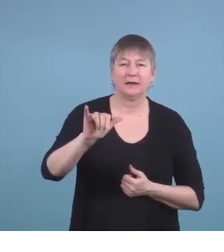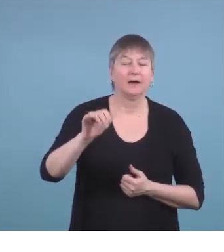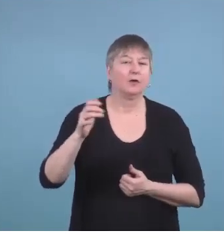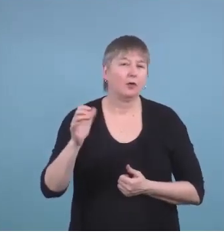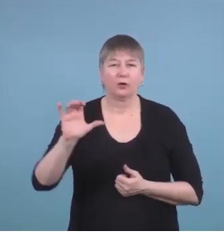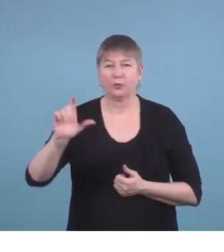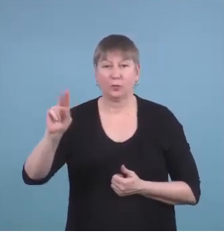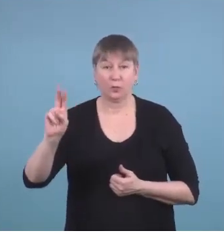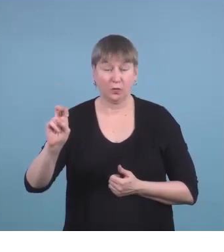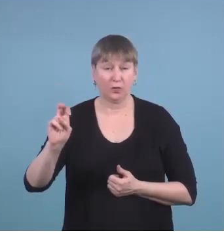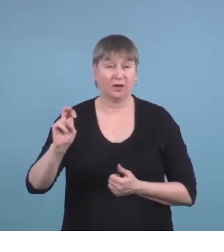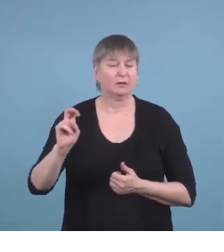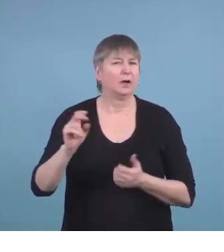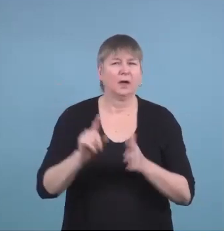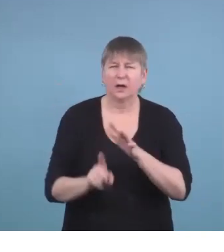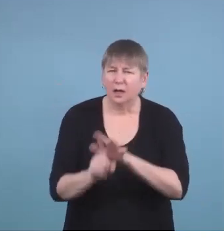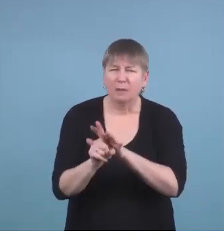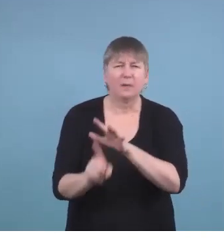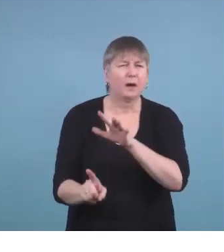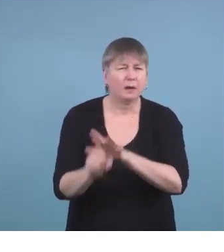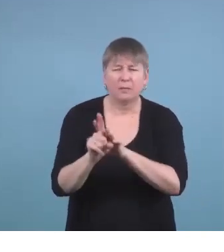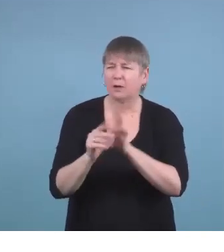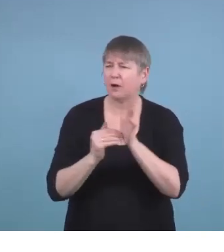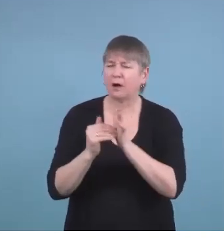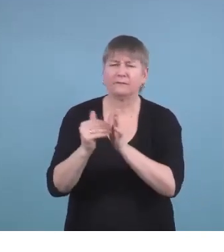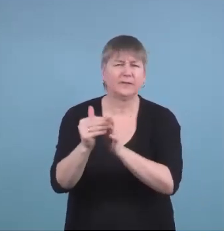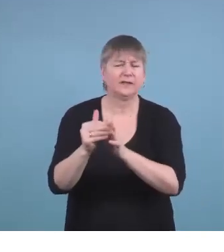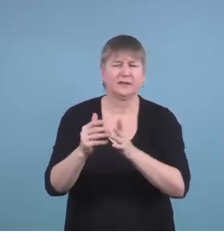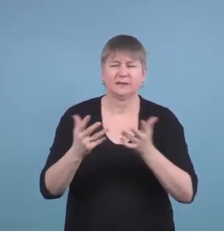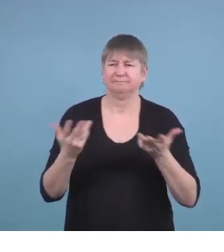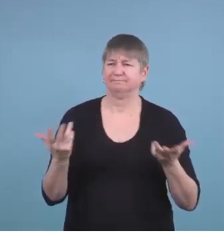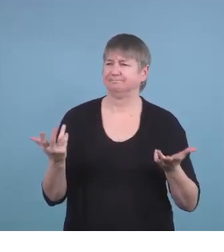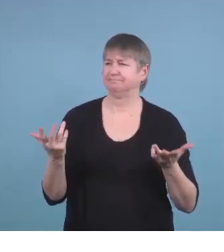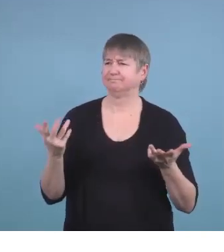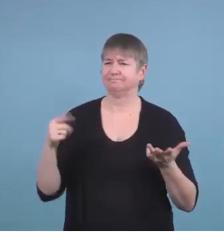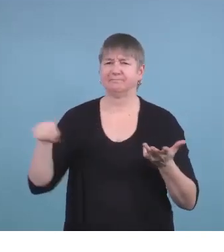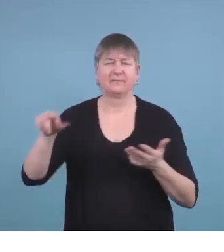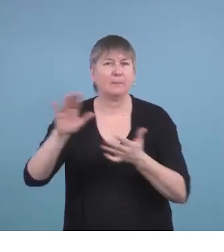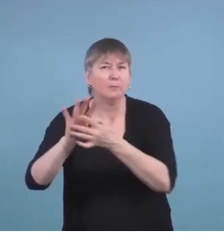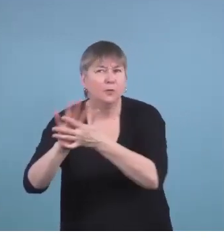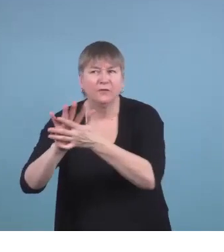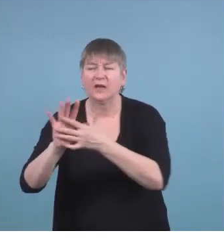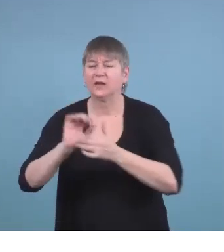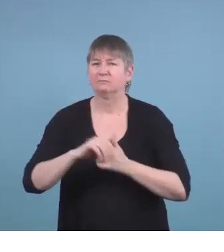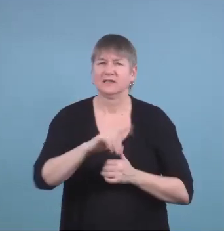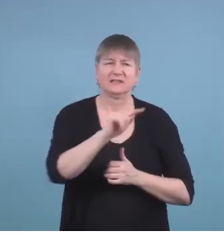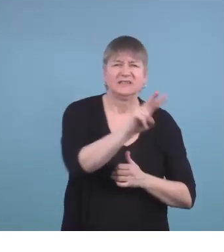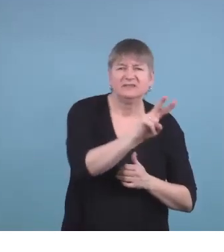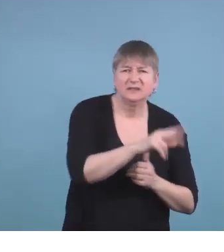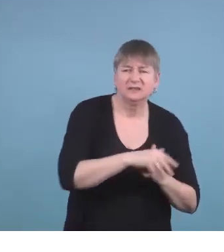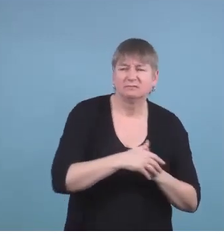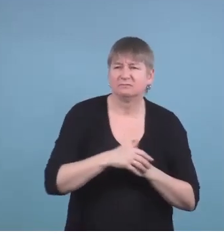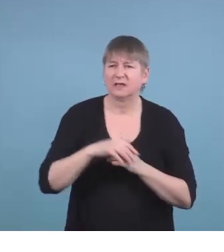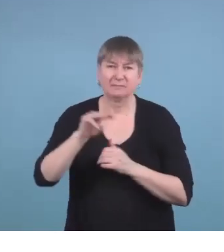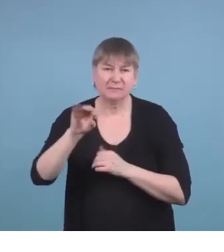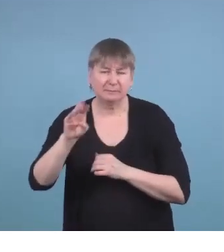lot in references. In other movies, in TV shows, in memes.